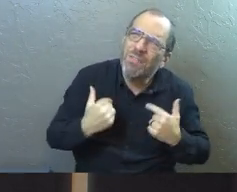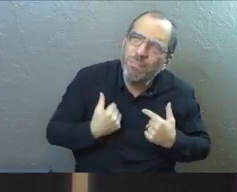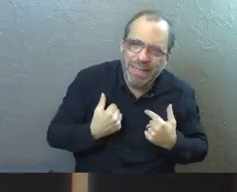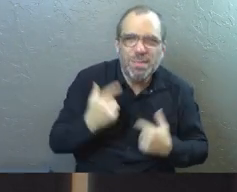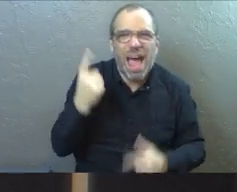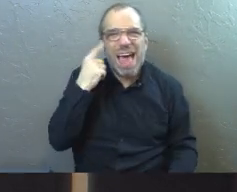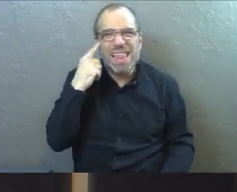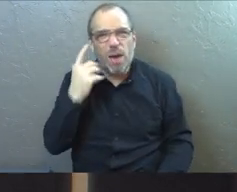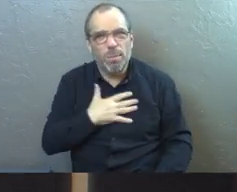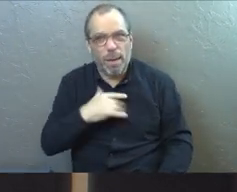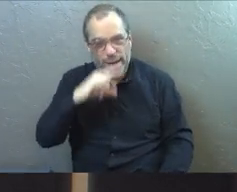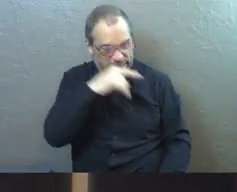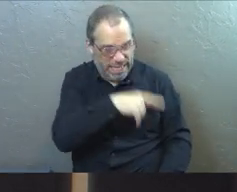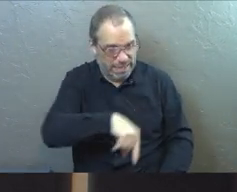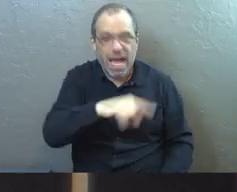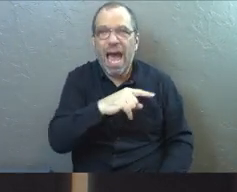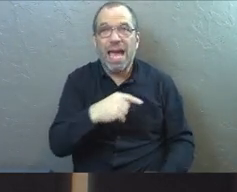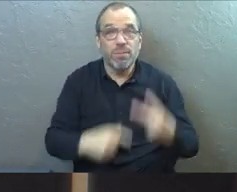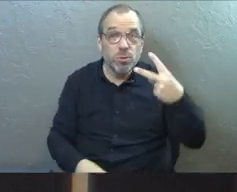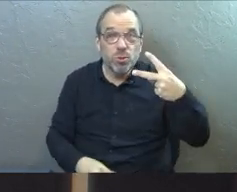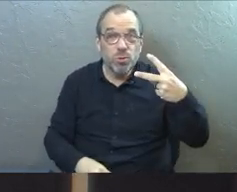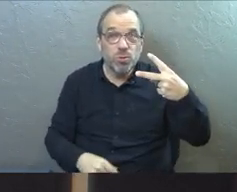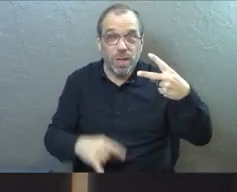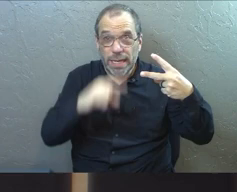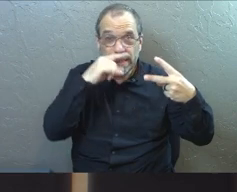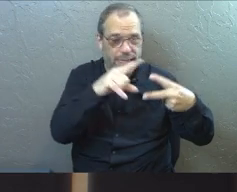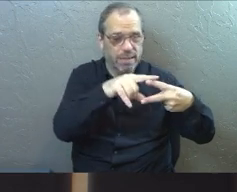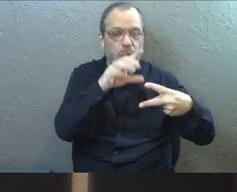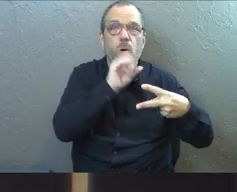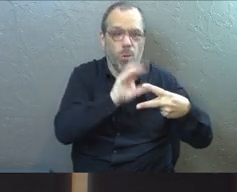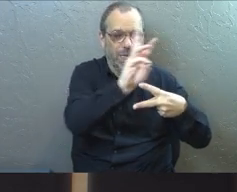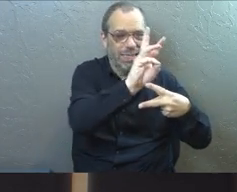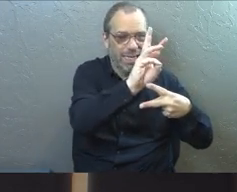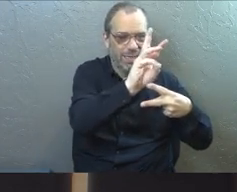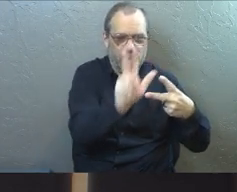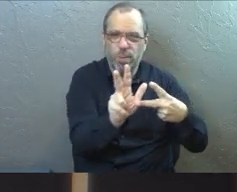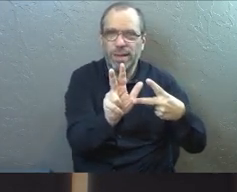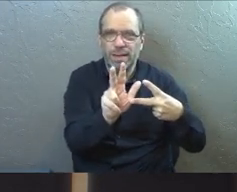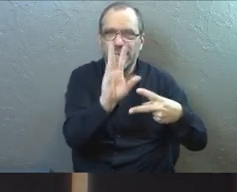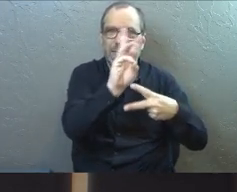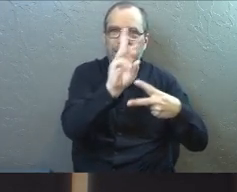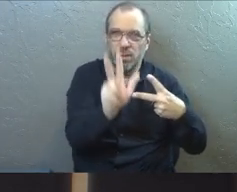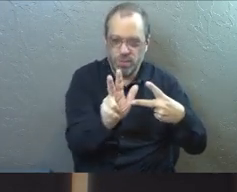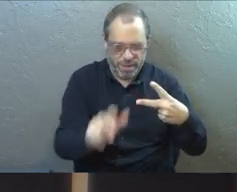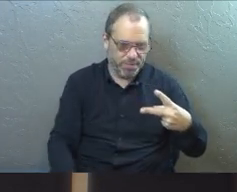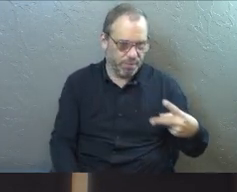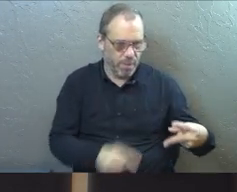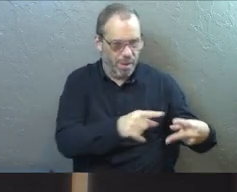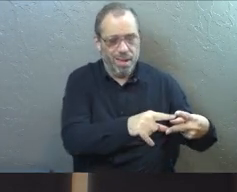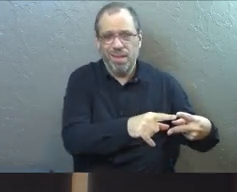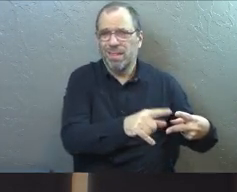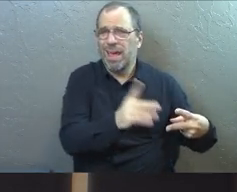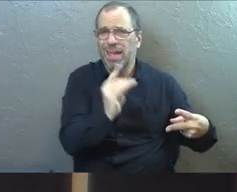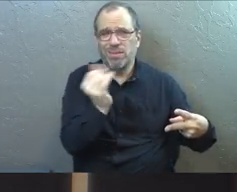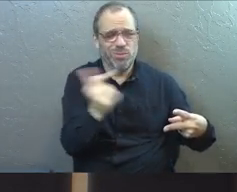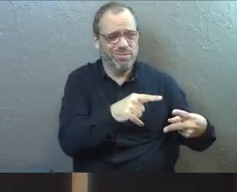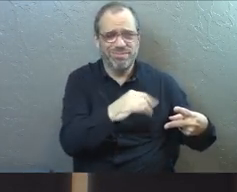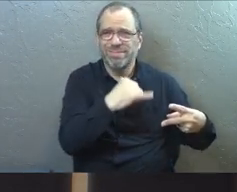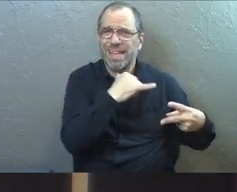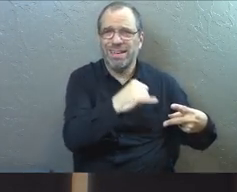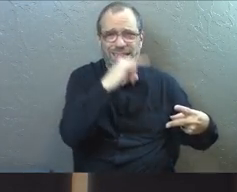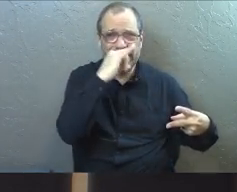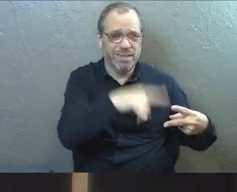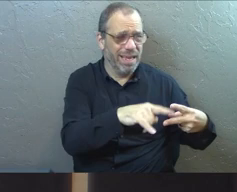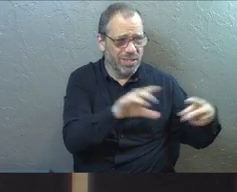And I was thinking about this with my kids. I've got two kids. They're six and three. And they do what every kid does